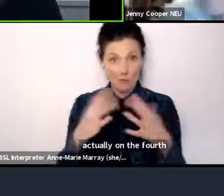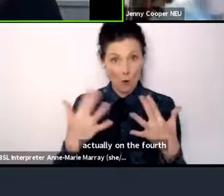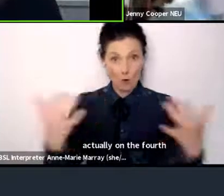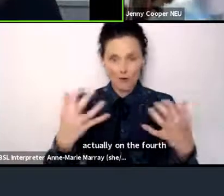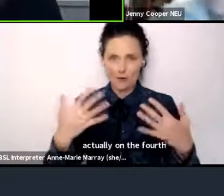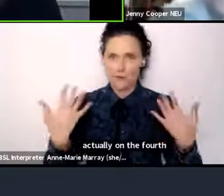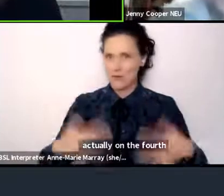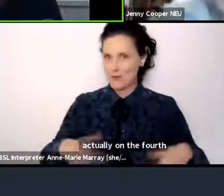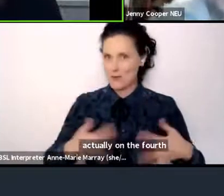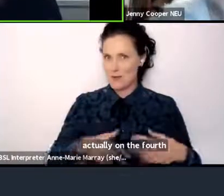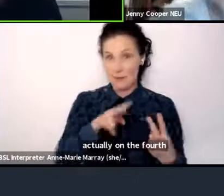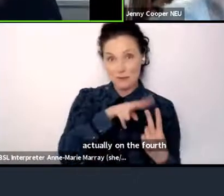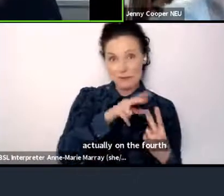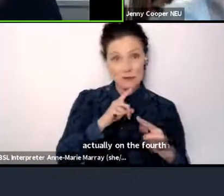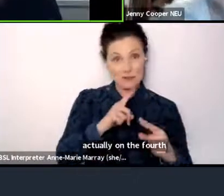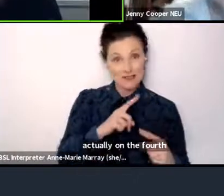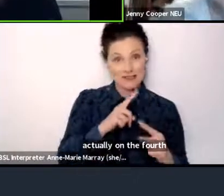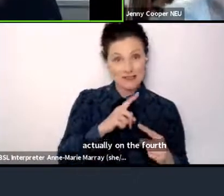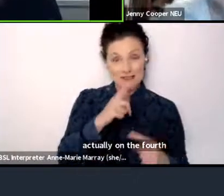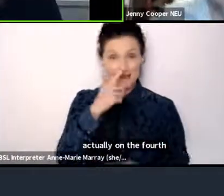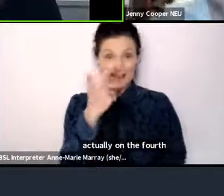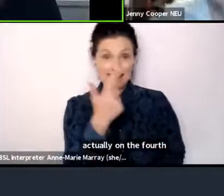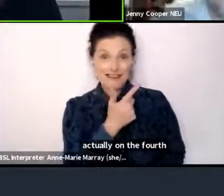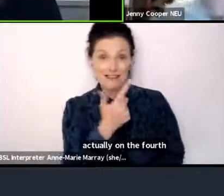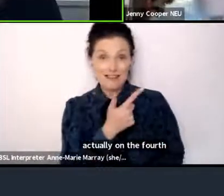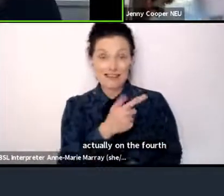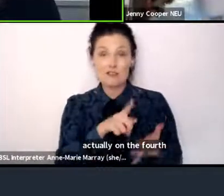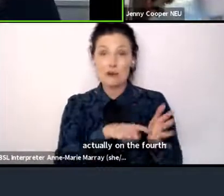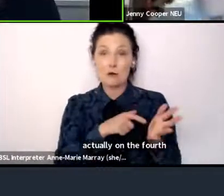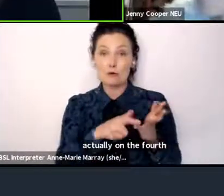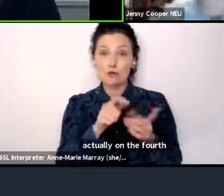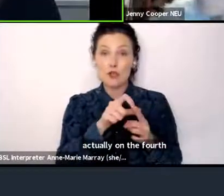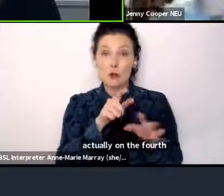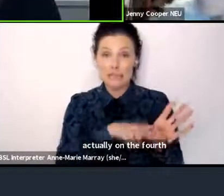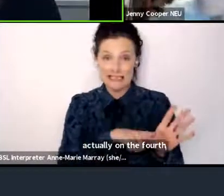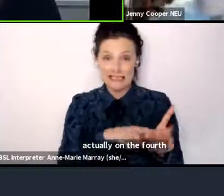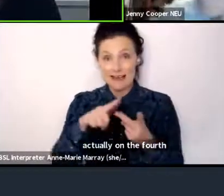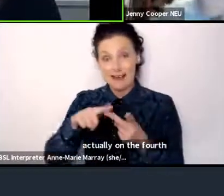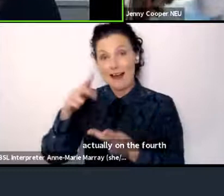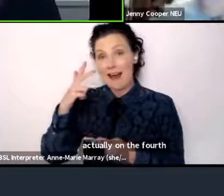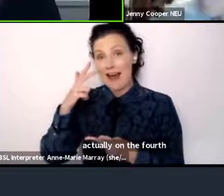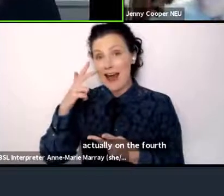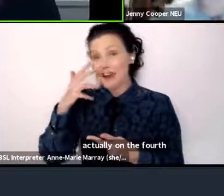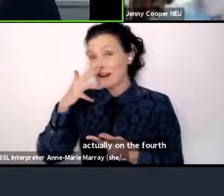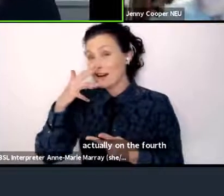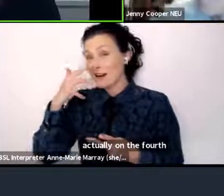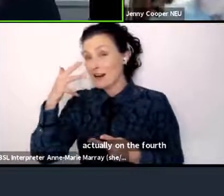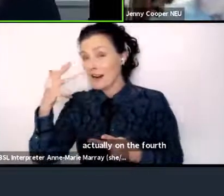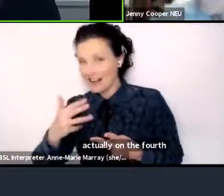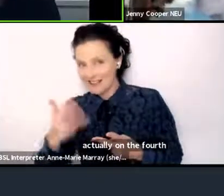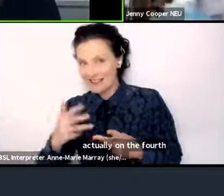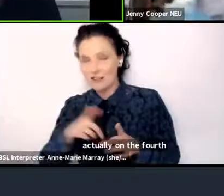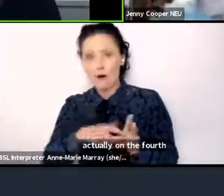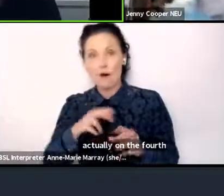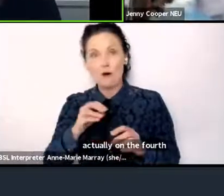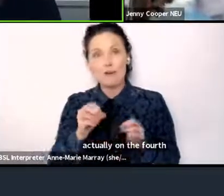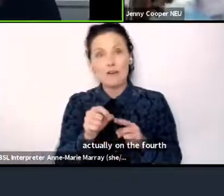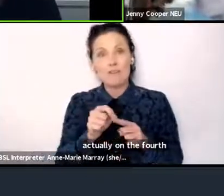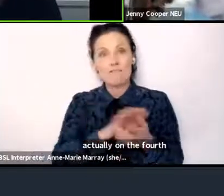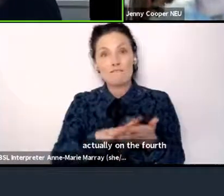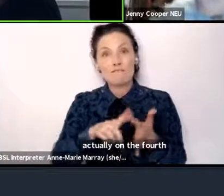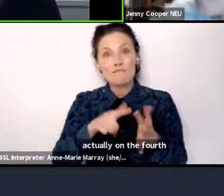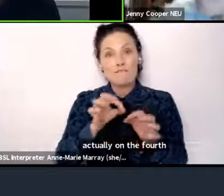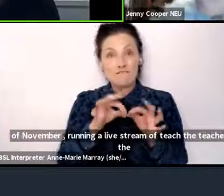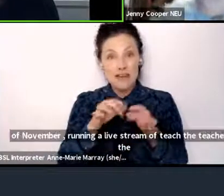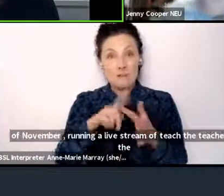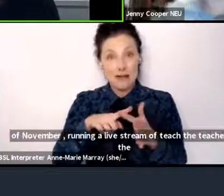So the two teachers will be 17 year old Jodie and 18, sorry, 19 year old Phoebe. And they're actually